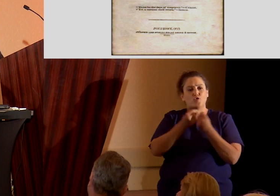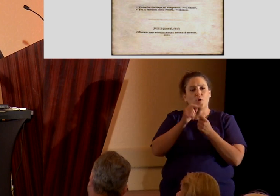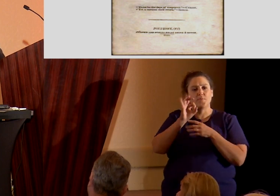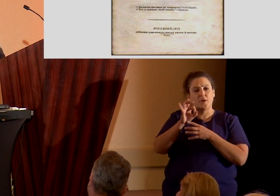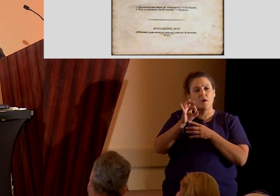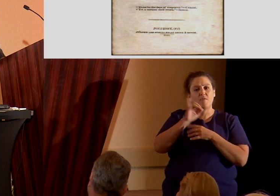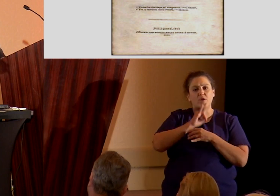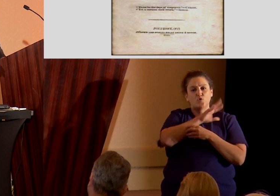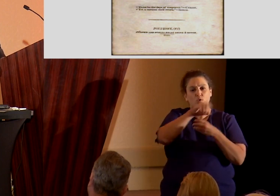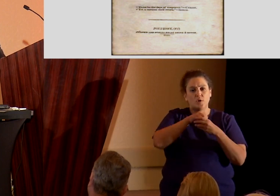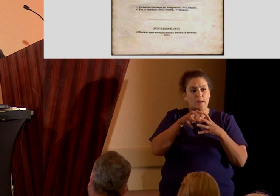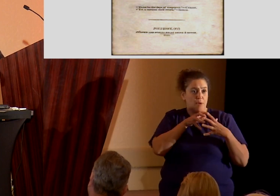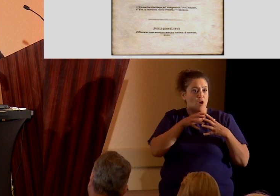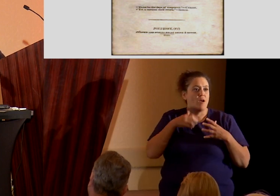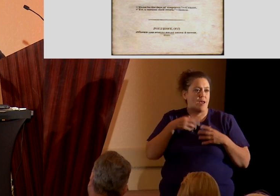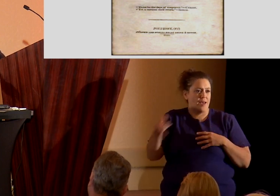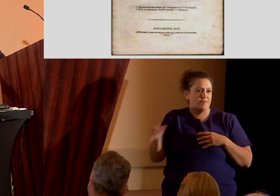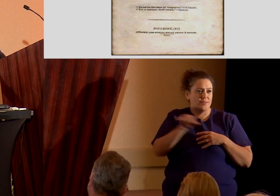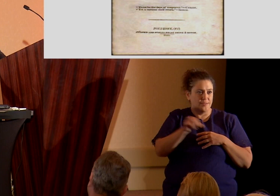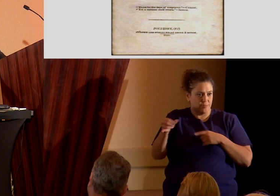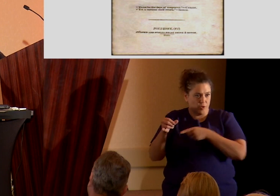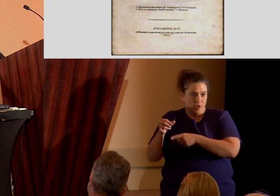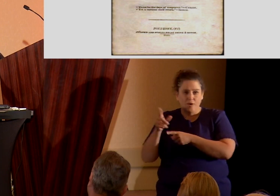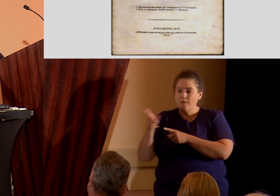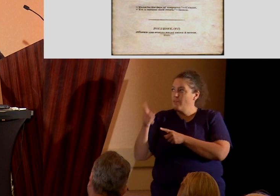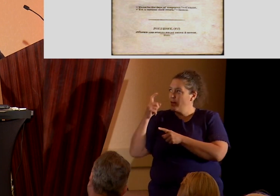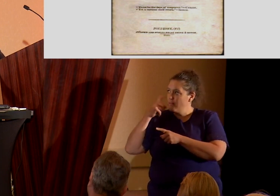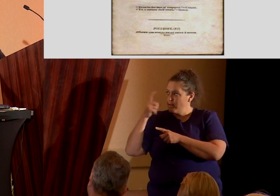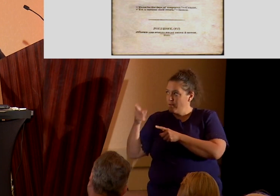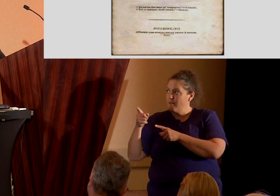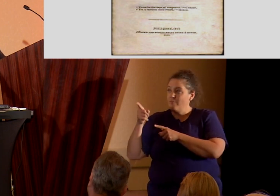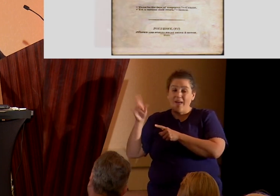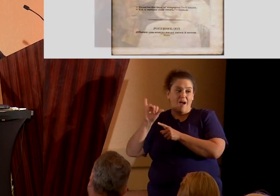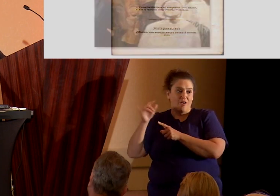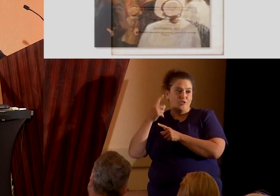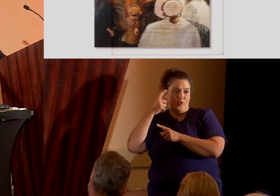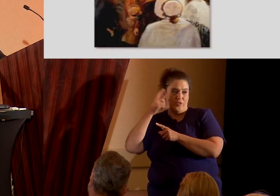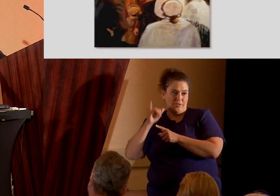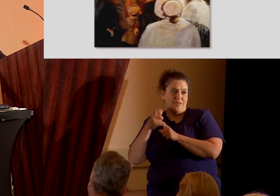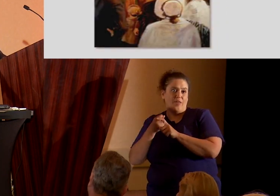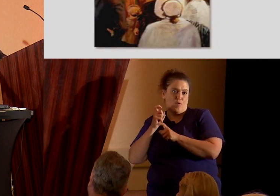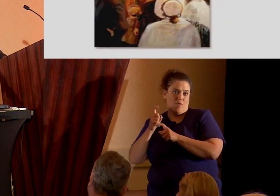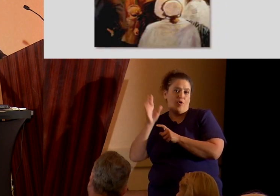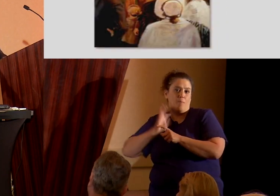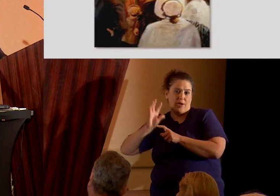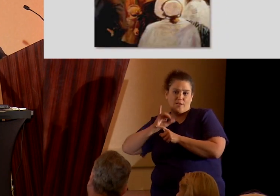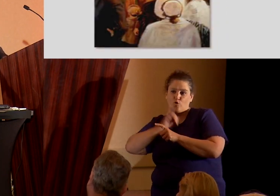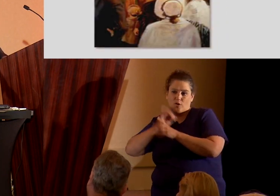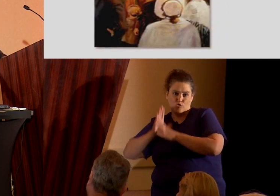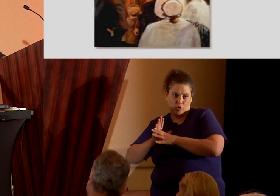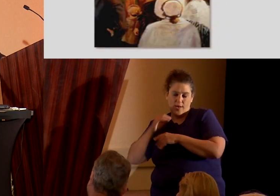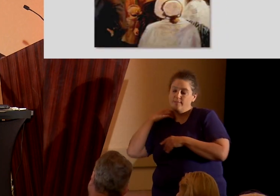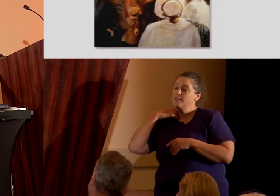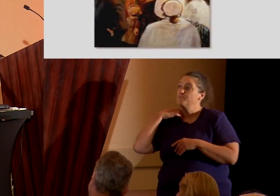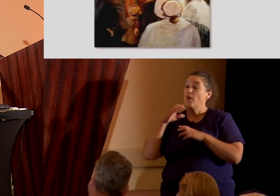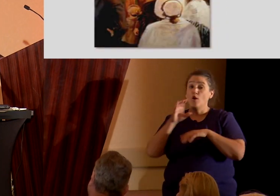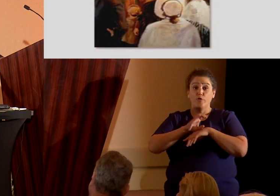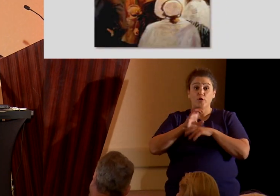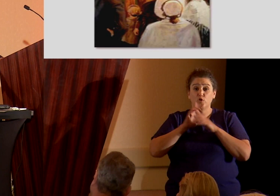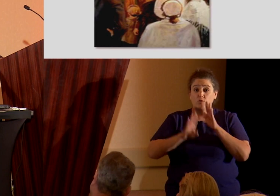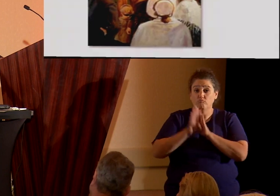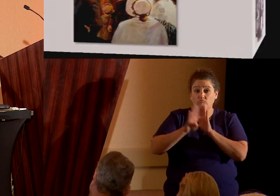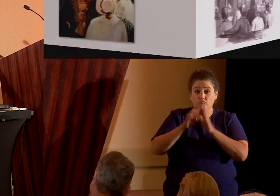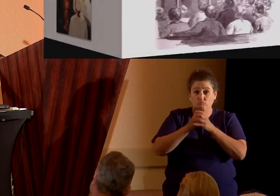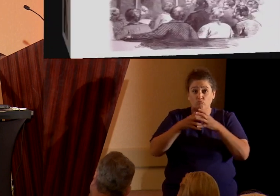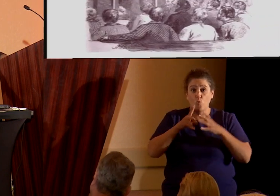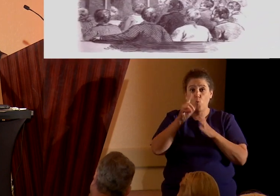America, which also speculates that the American Indians descended from ancient Israelites. Well, his church grew rapidly. It gained a thousand members in less